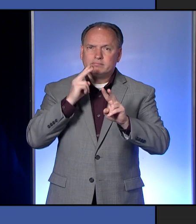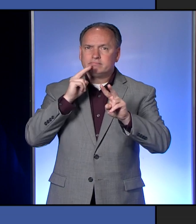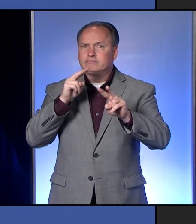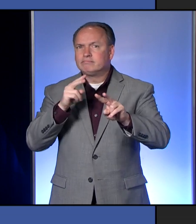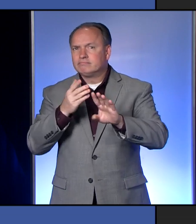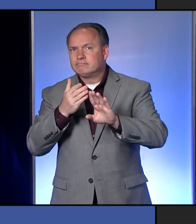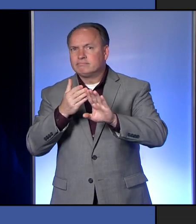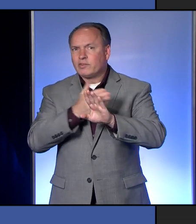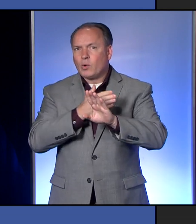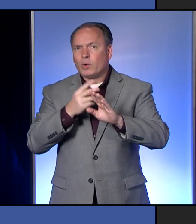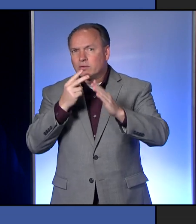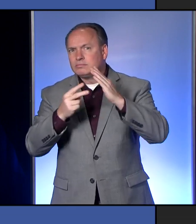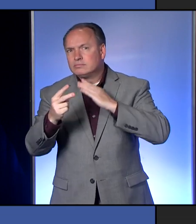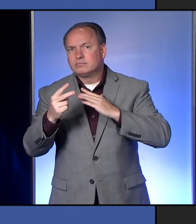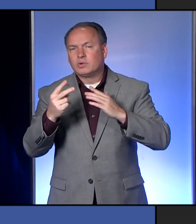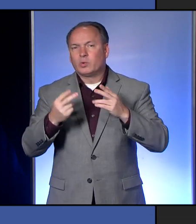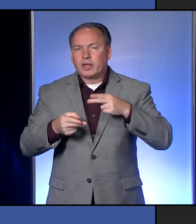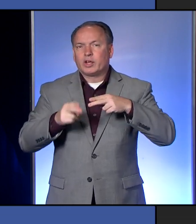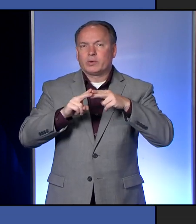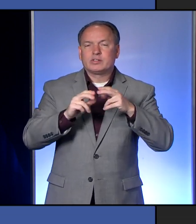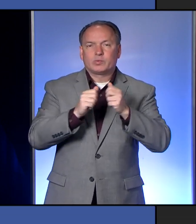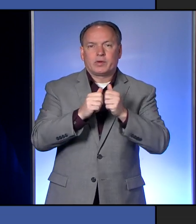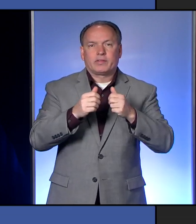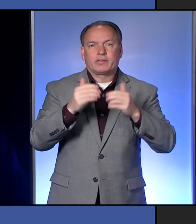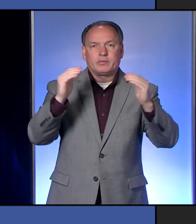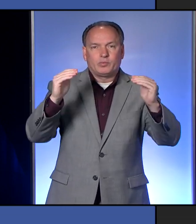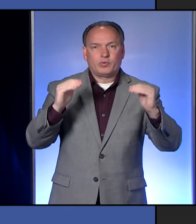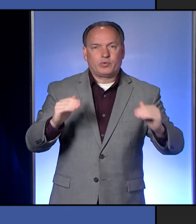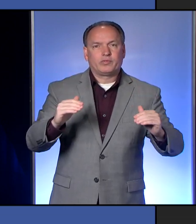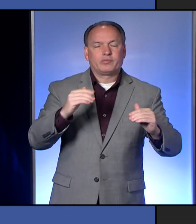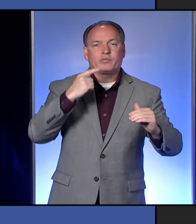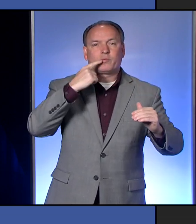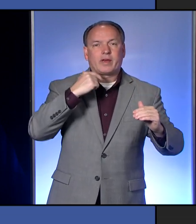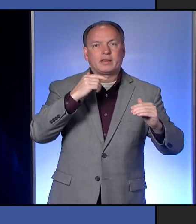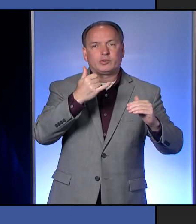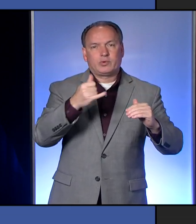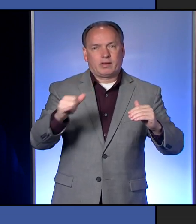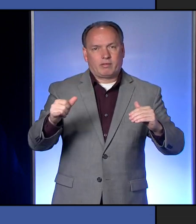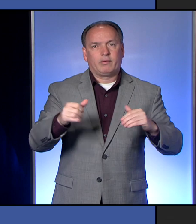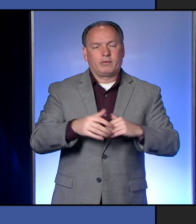increase in cases with the move from red to yellow.